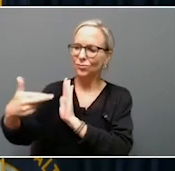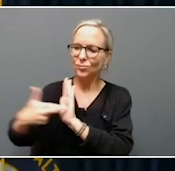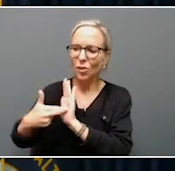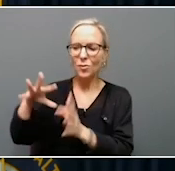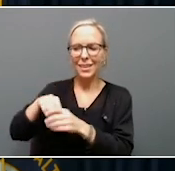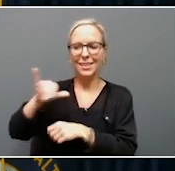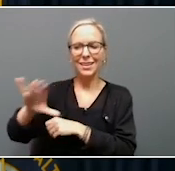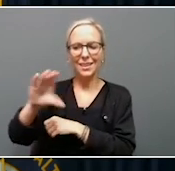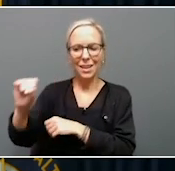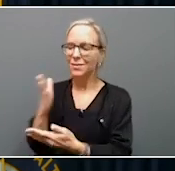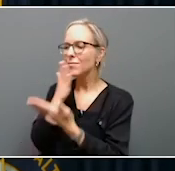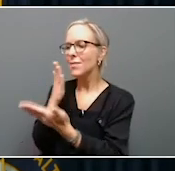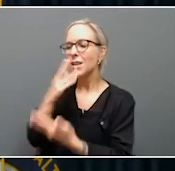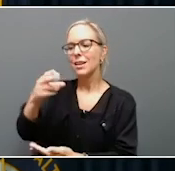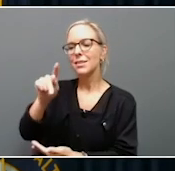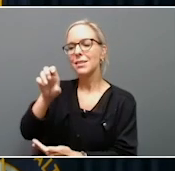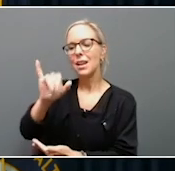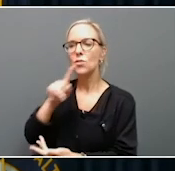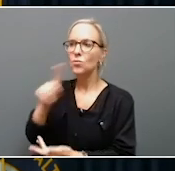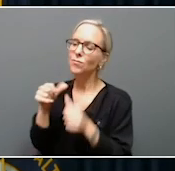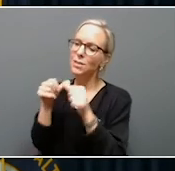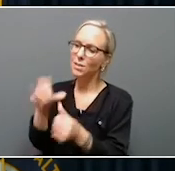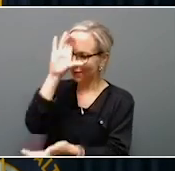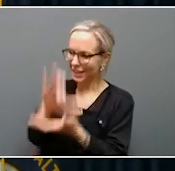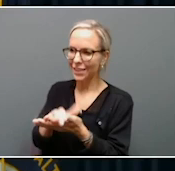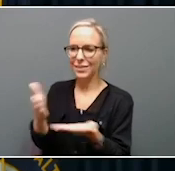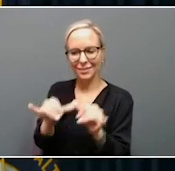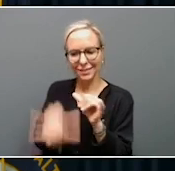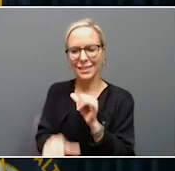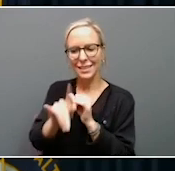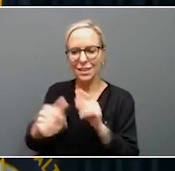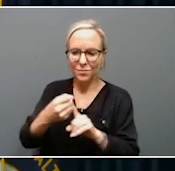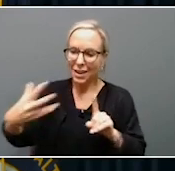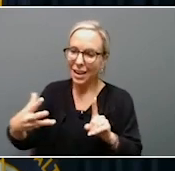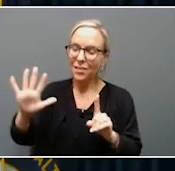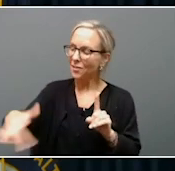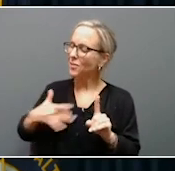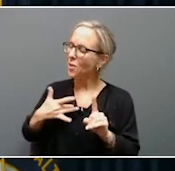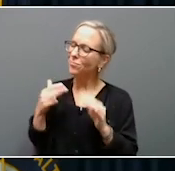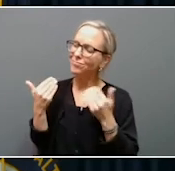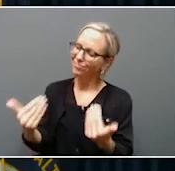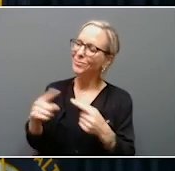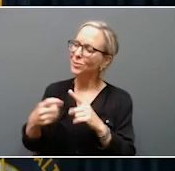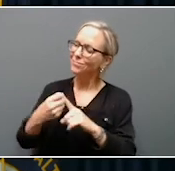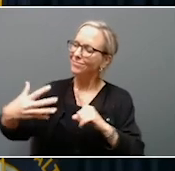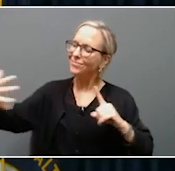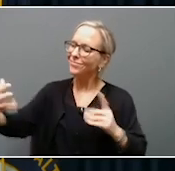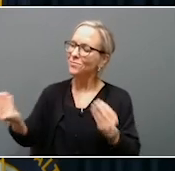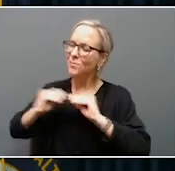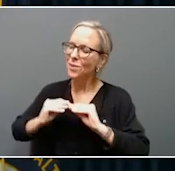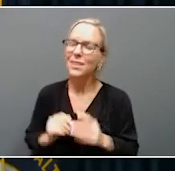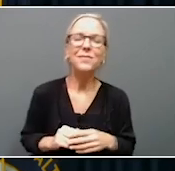you to Hitachi for continuing to believe in us, for expanding, and feel free to continue to expand. Earlier